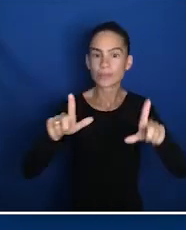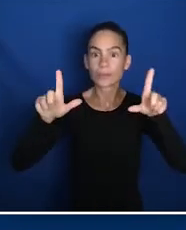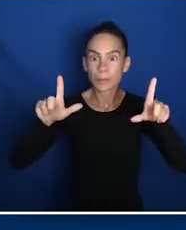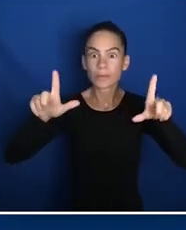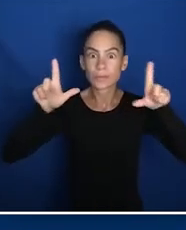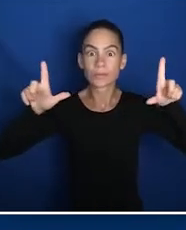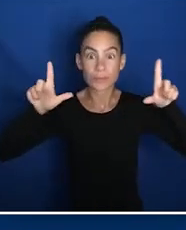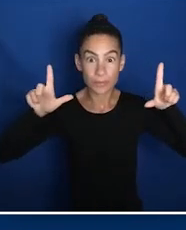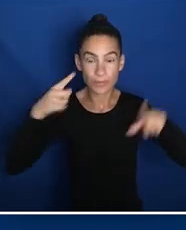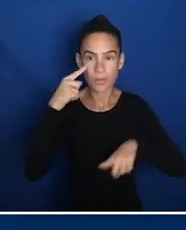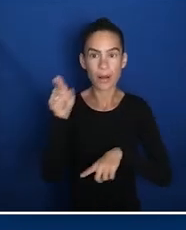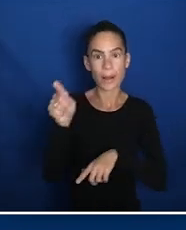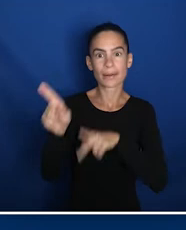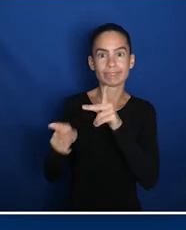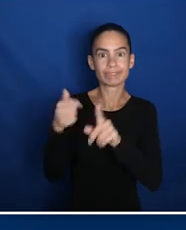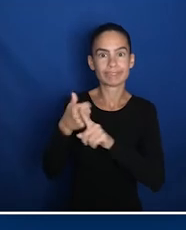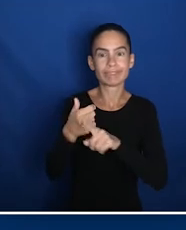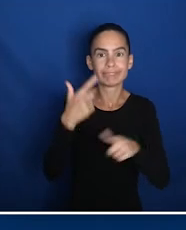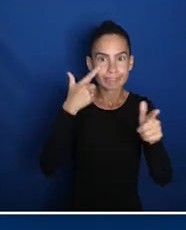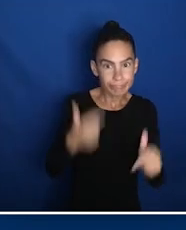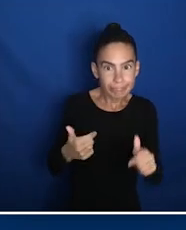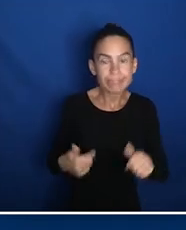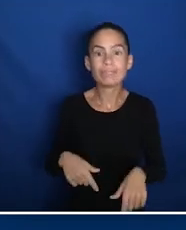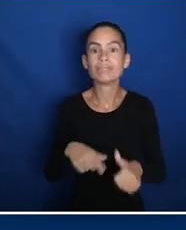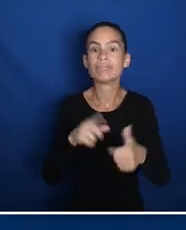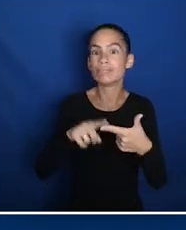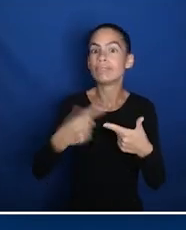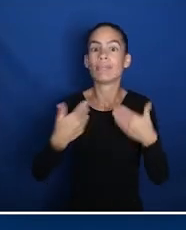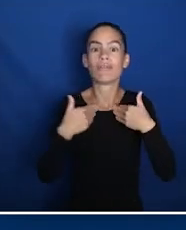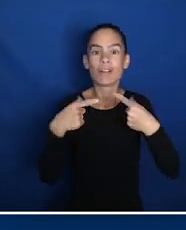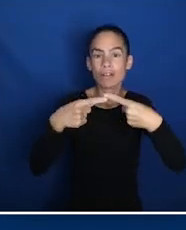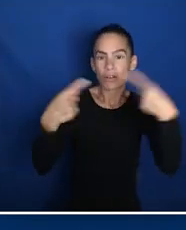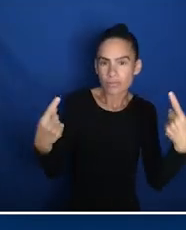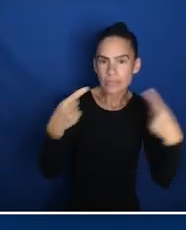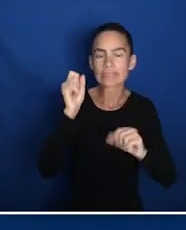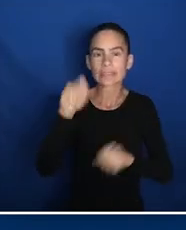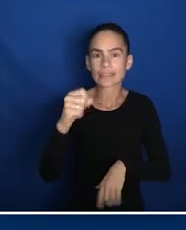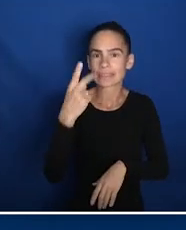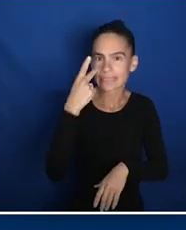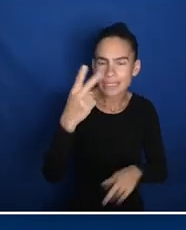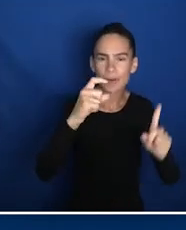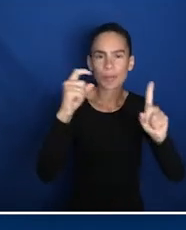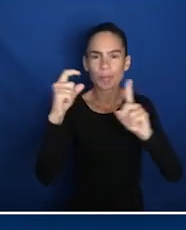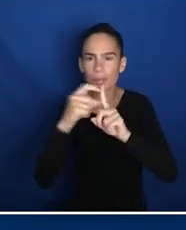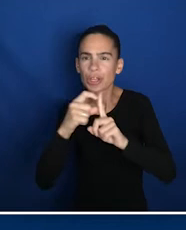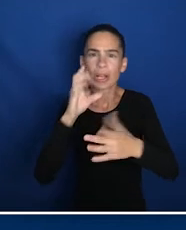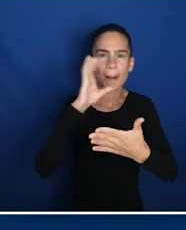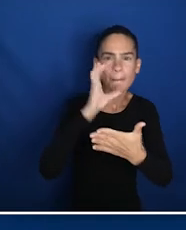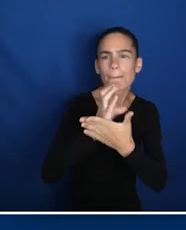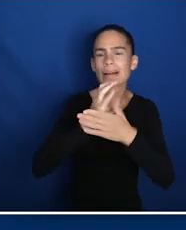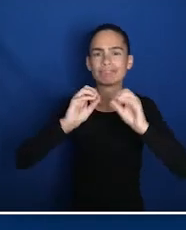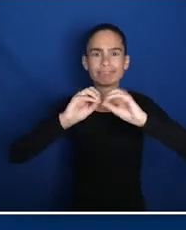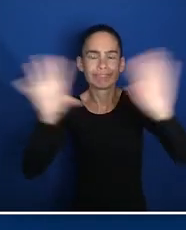different zoom levels to enlarge the screen for individuals with low vision and the contrast button allows users to view text and informational